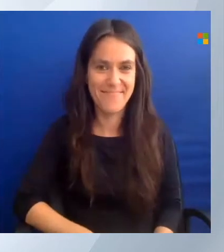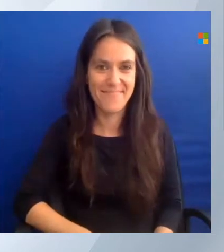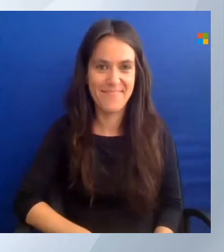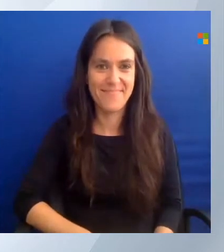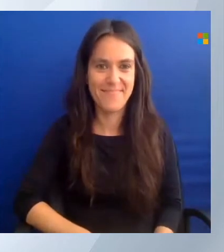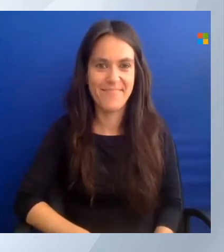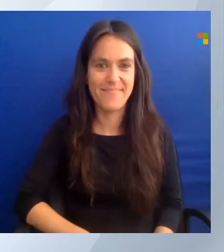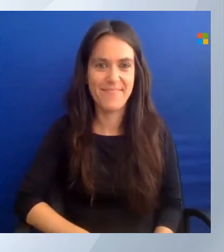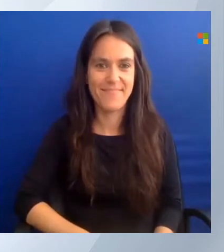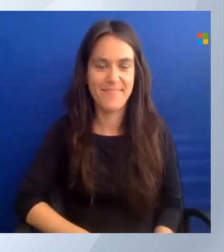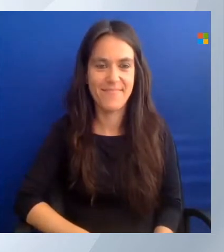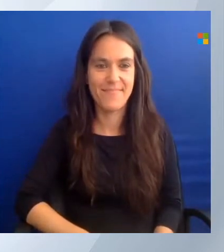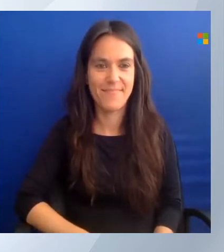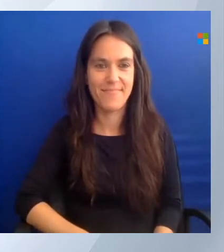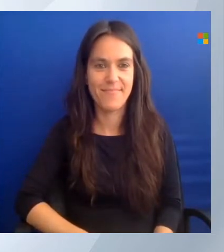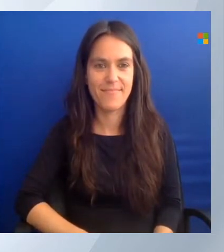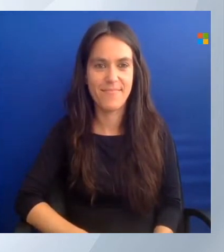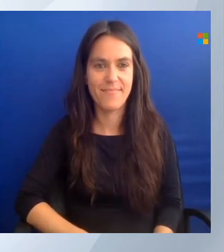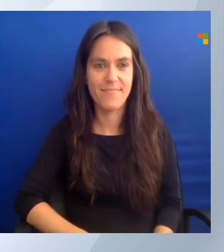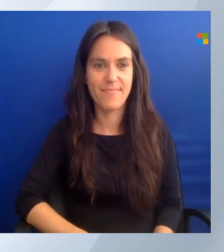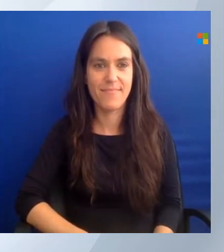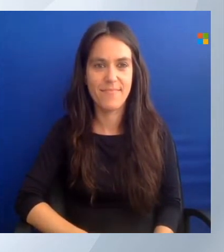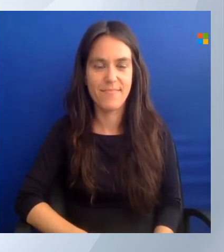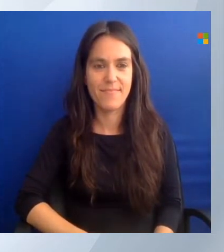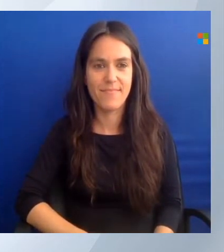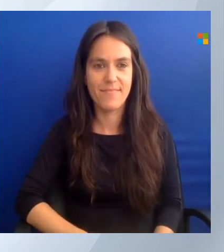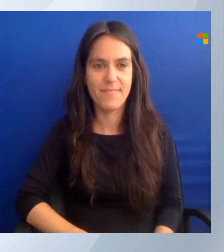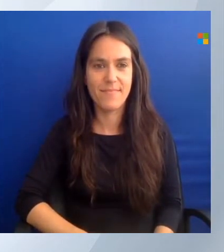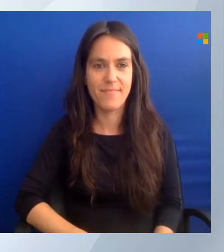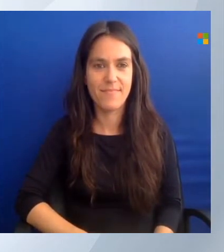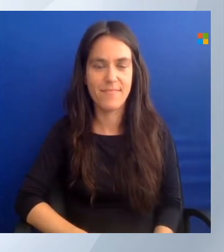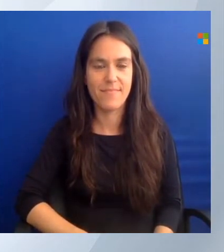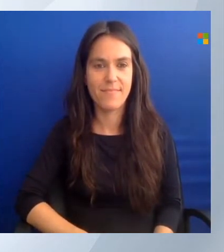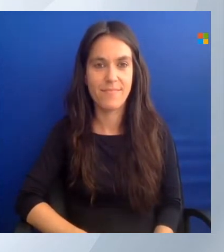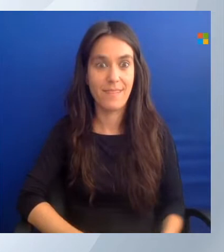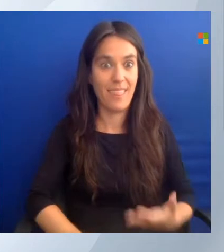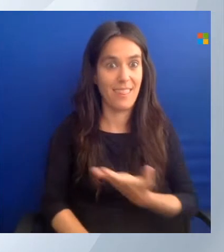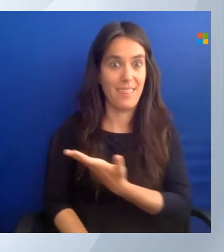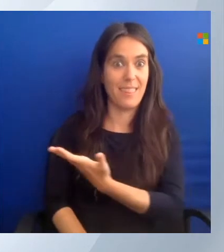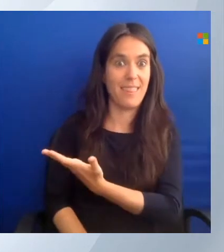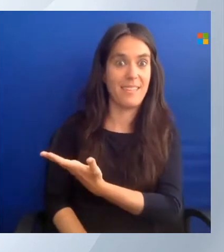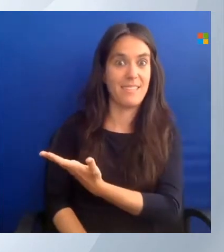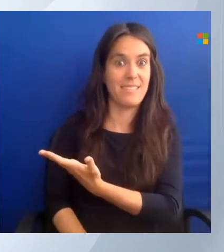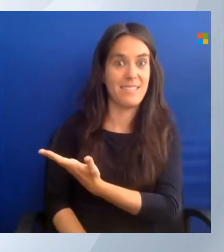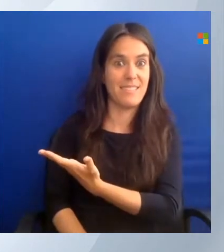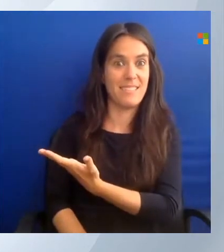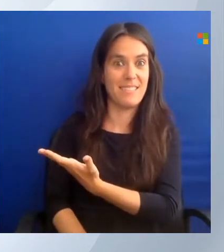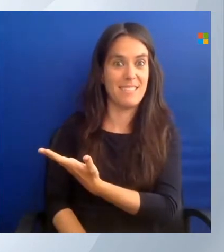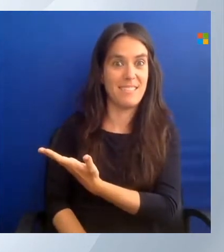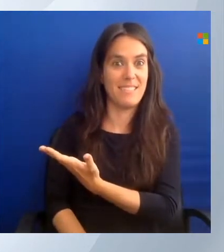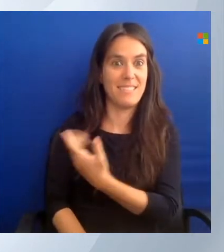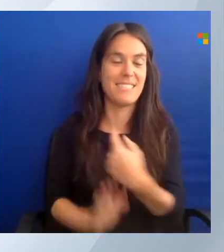And this is this one. And to no one's surprise, this example is a storage account.